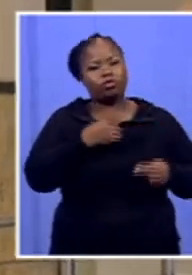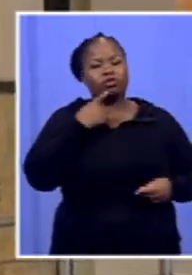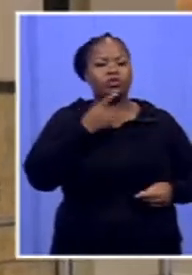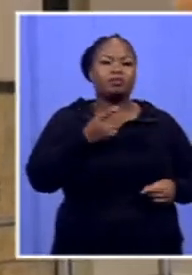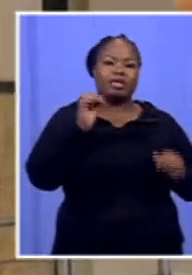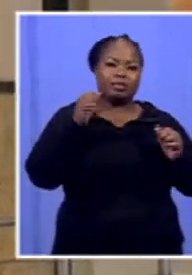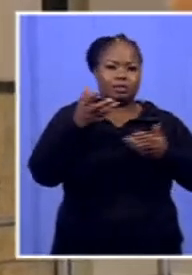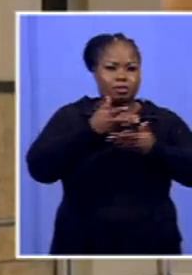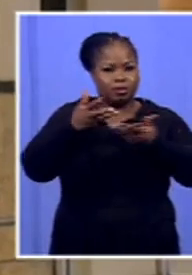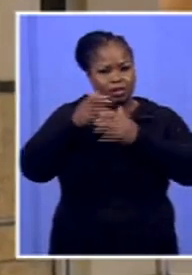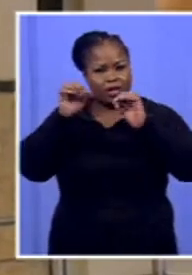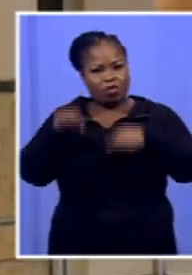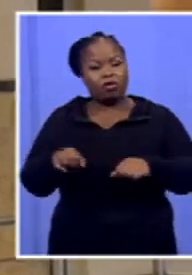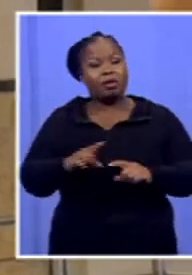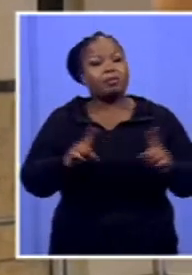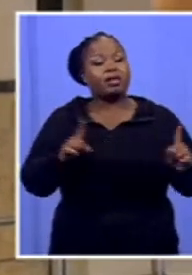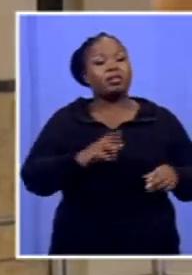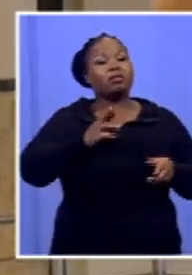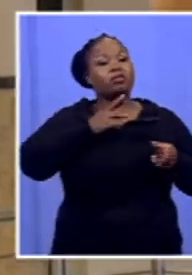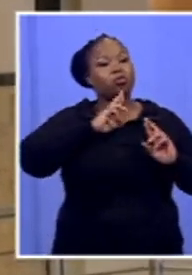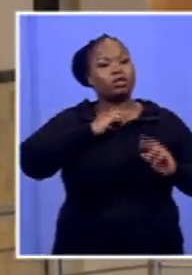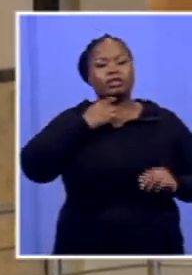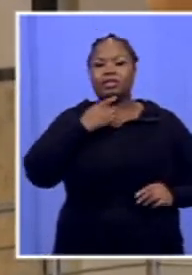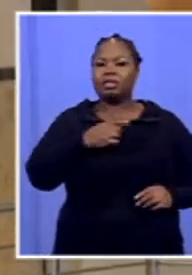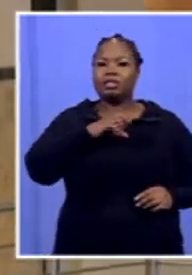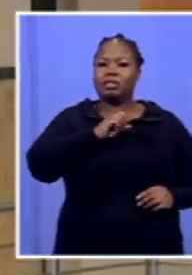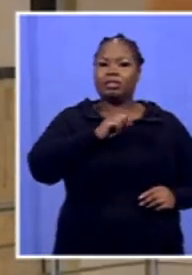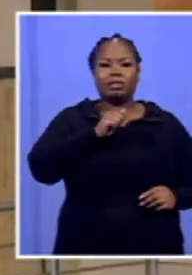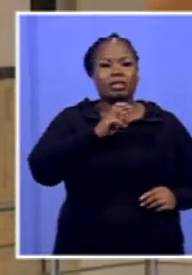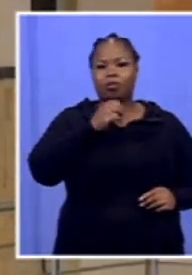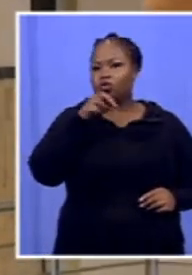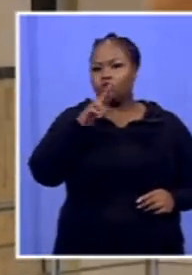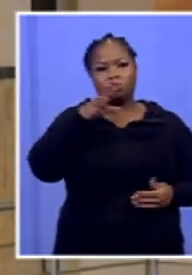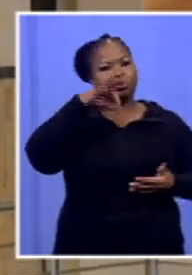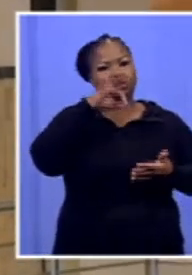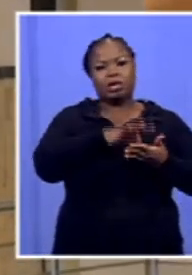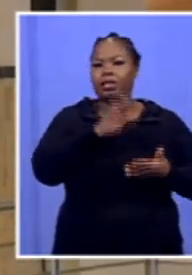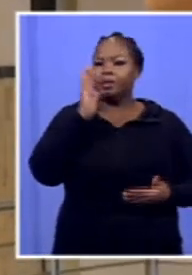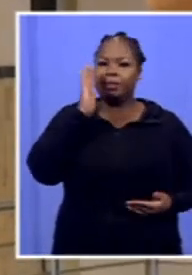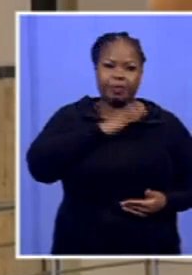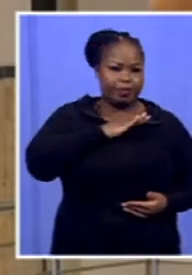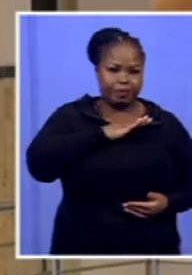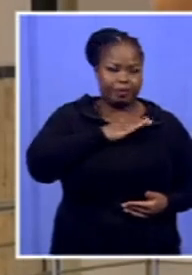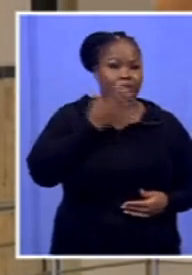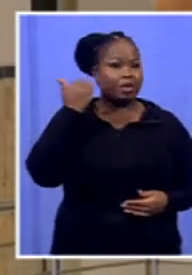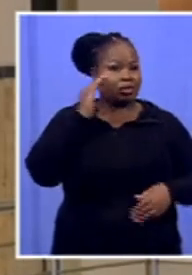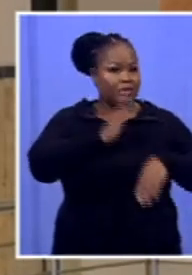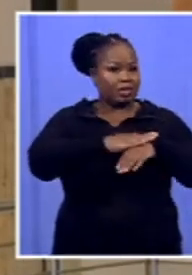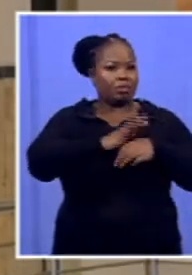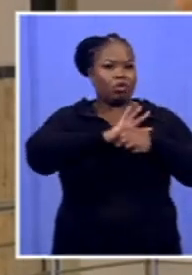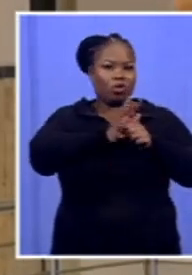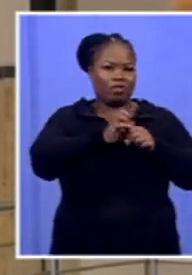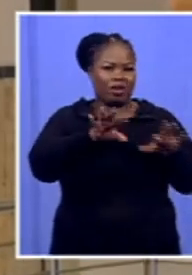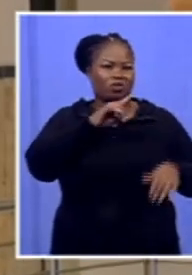agree. But while I've got a report, that somebody did not sign during COVID-19, because they've lost their leaders.